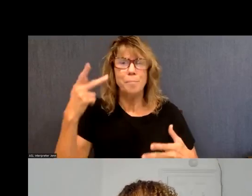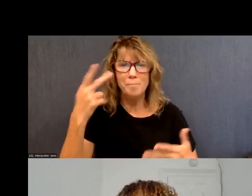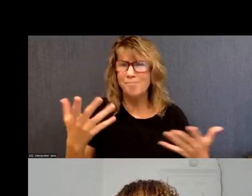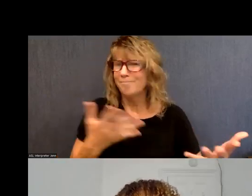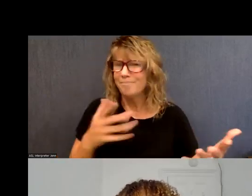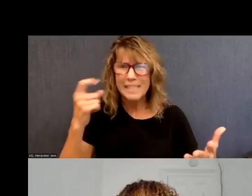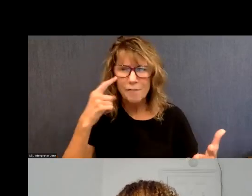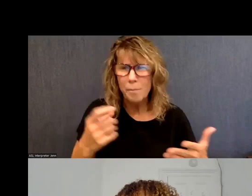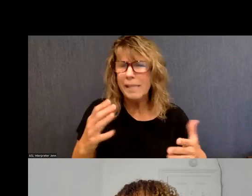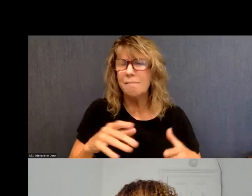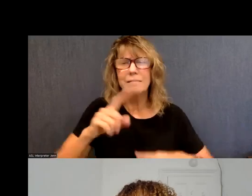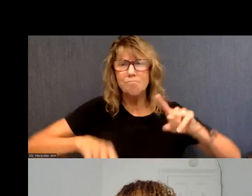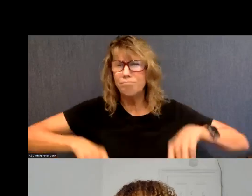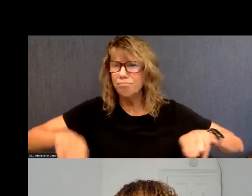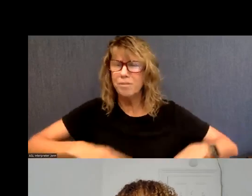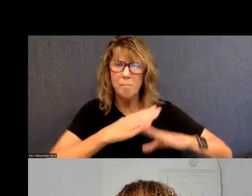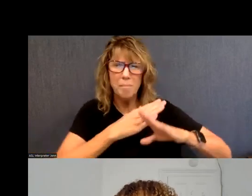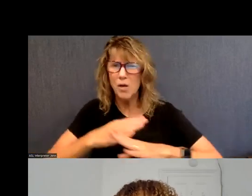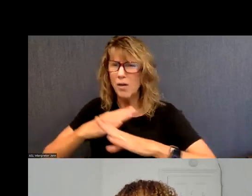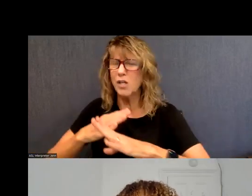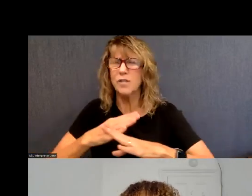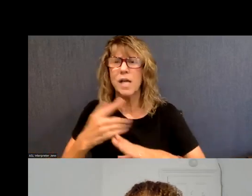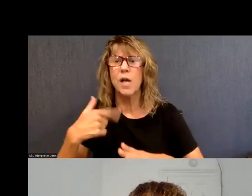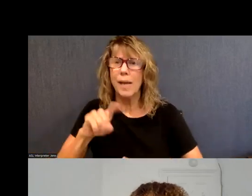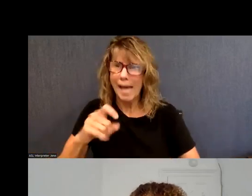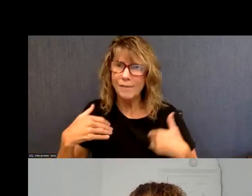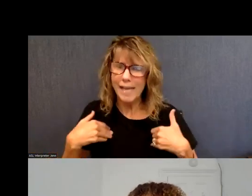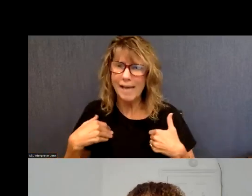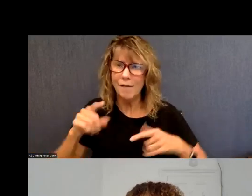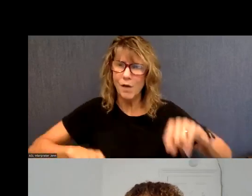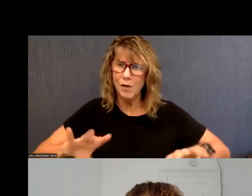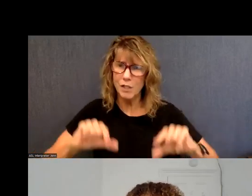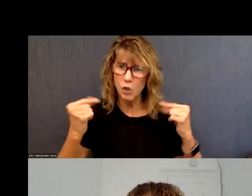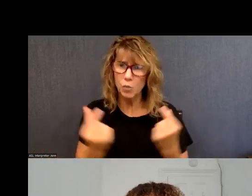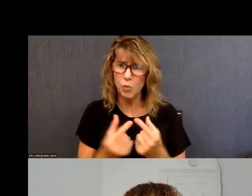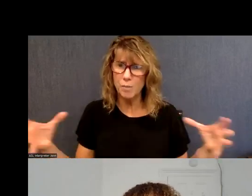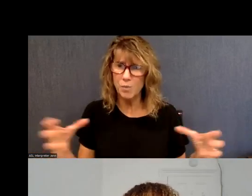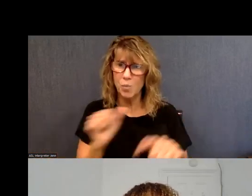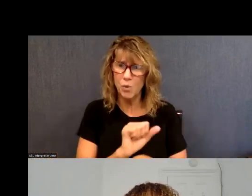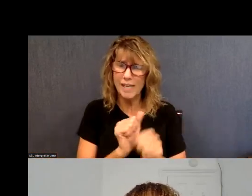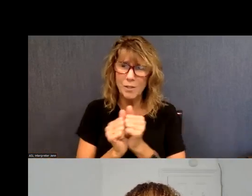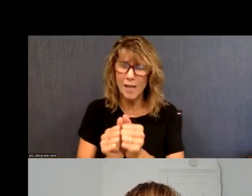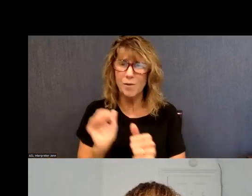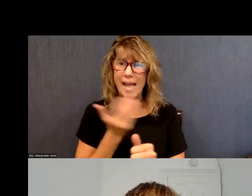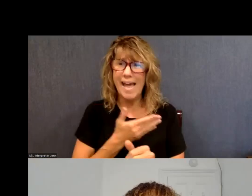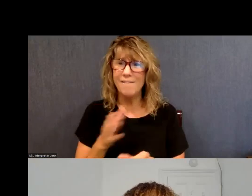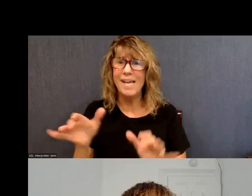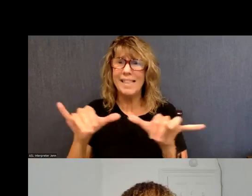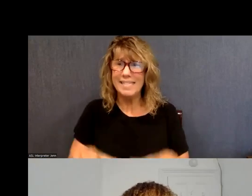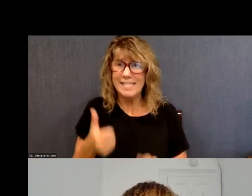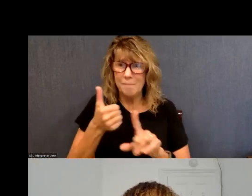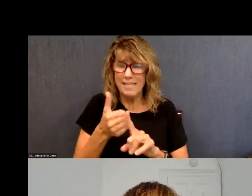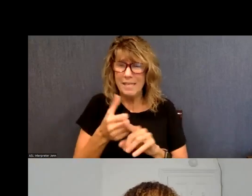the, the critical work of, of collective impact groups to find, to make our system more accessible, low threshold access,